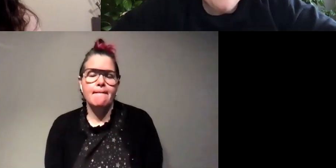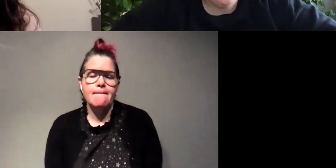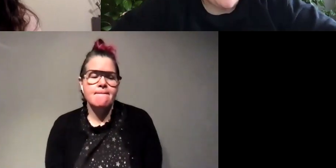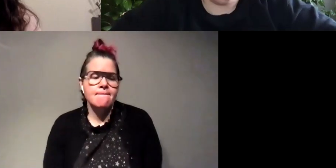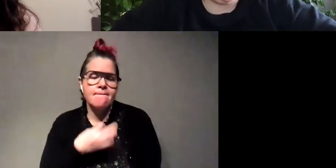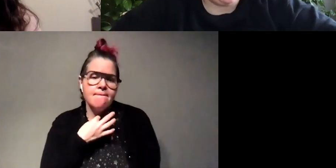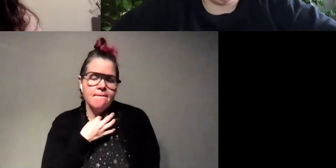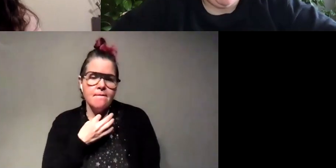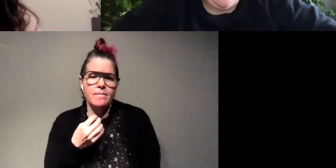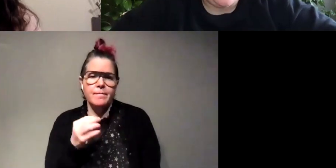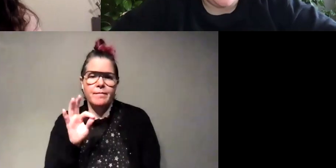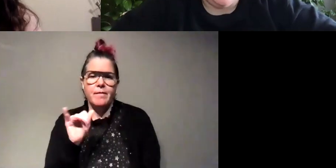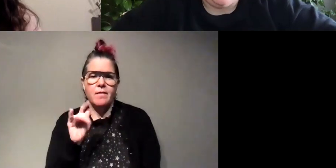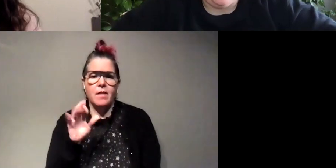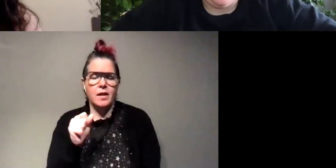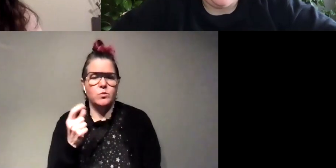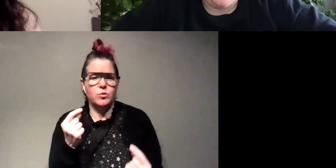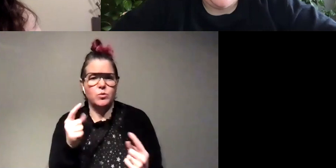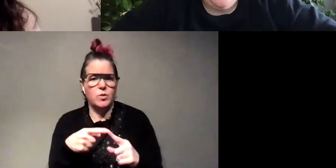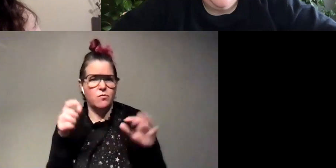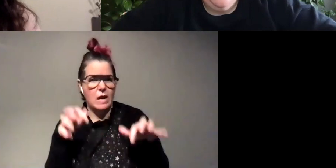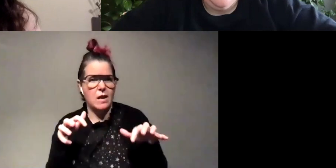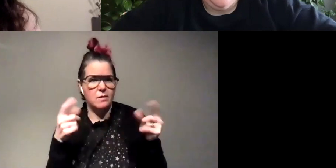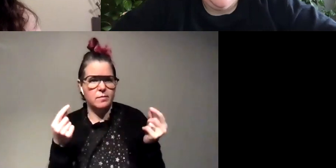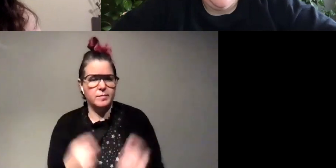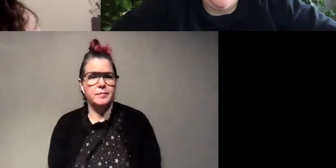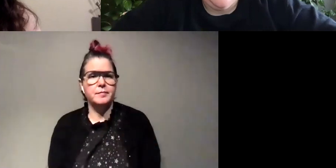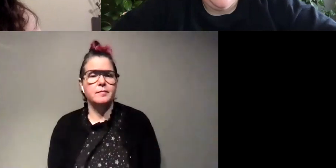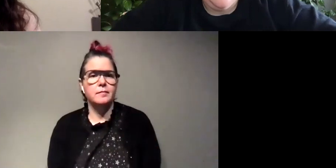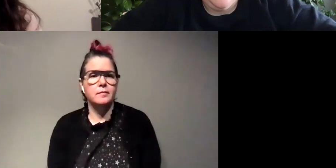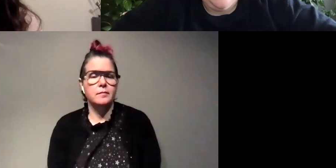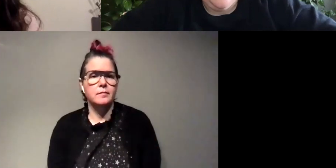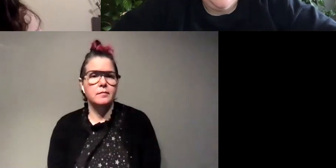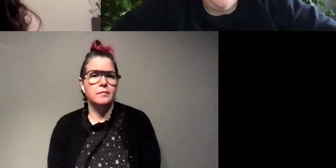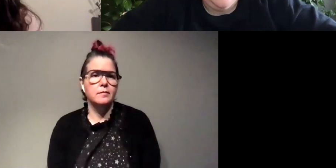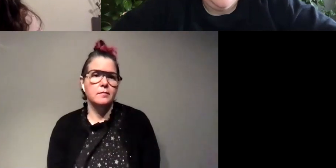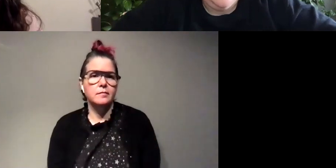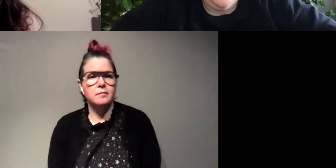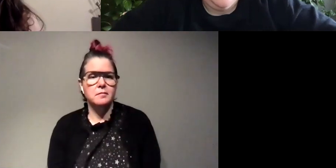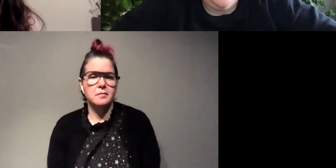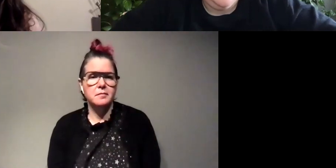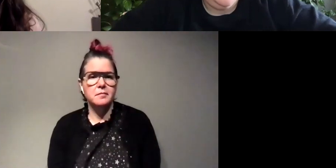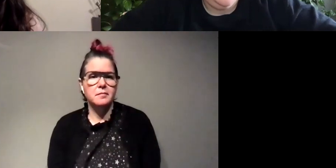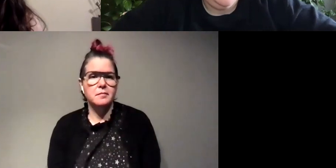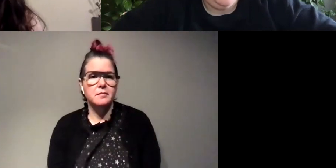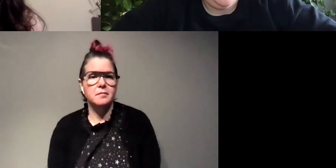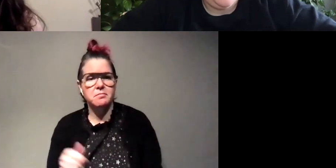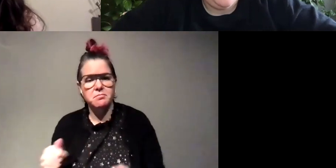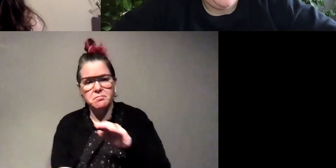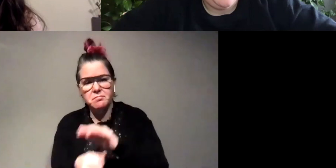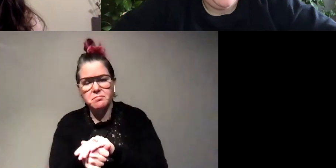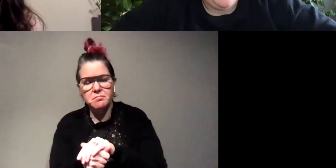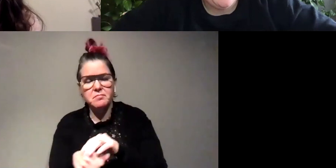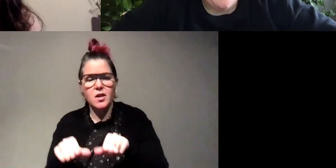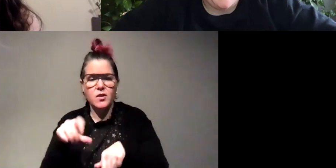what do fireflies do when it rains um they probably like just go under the leaf litter or under